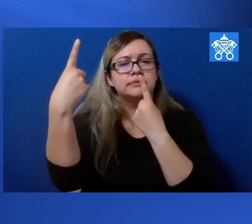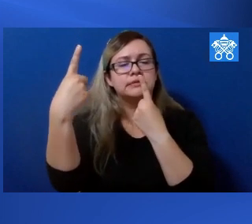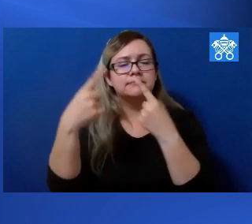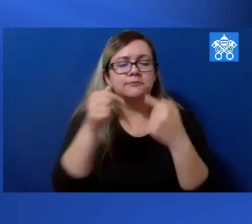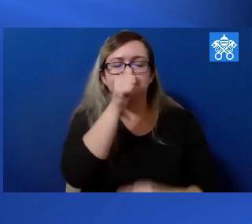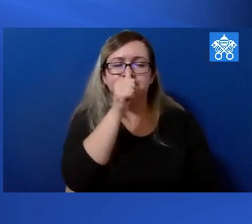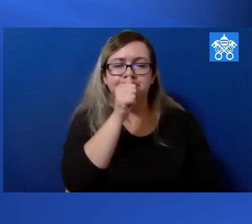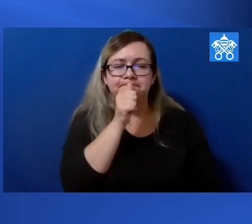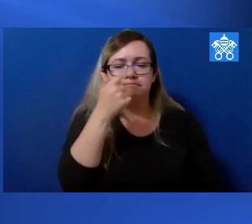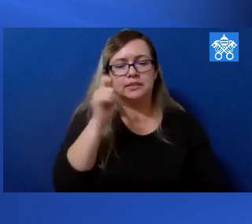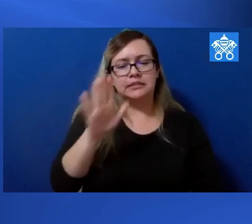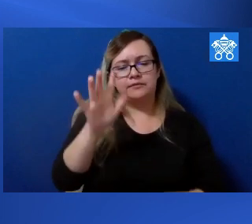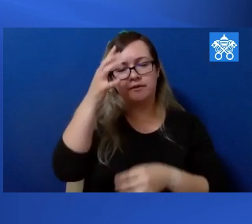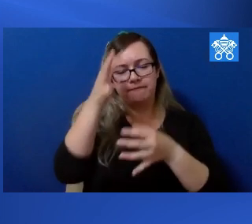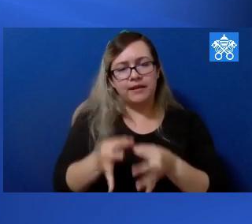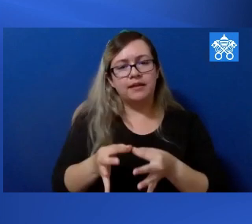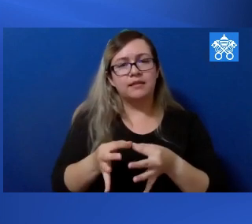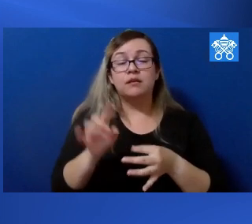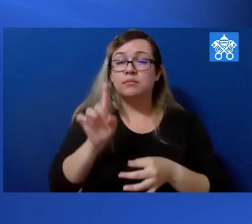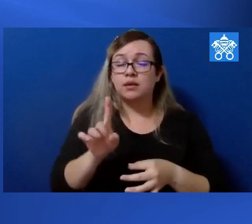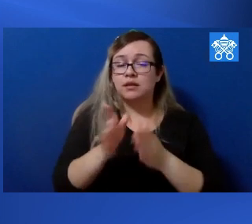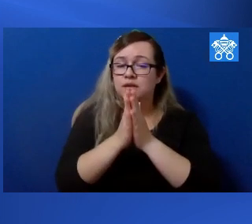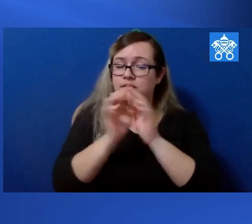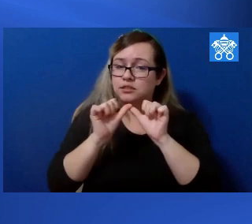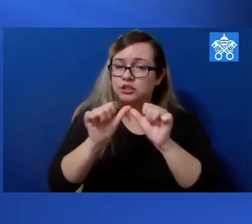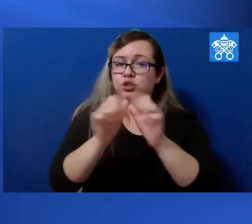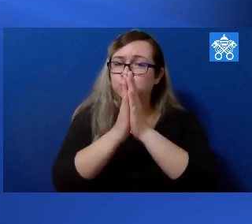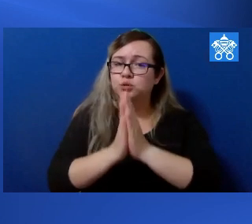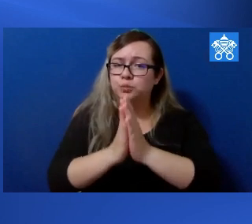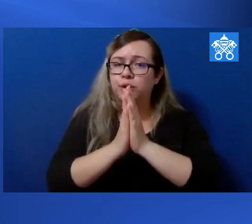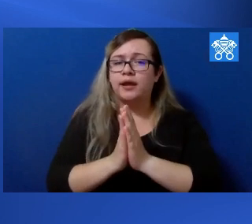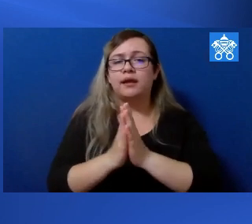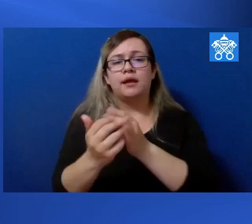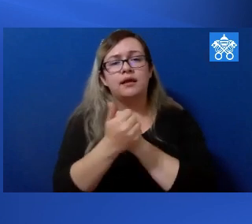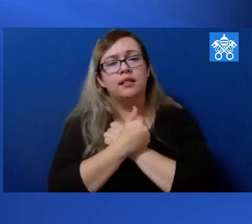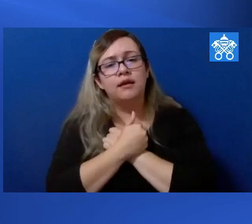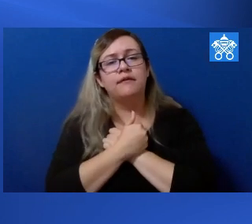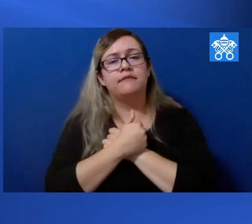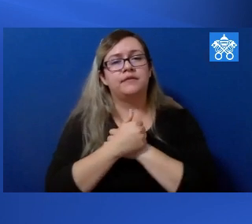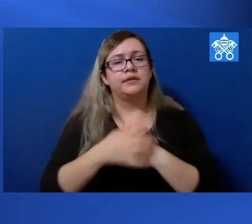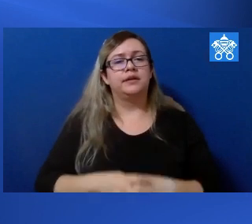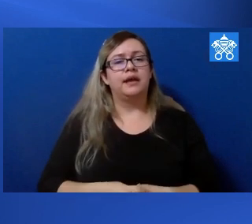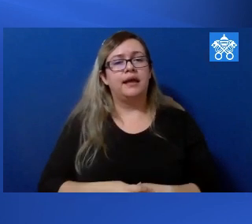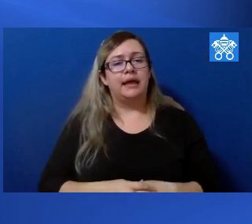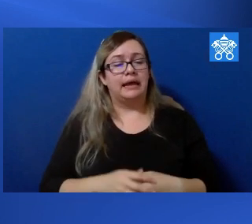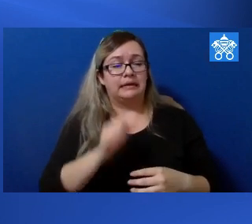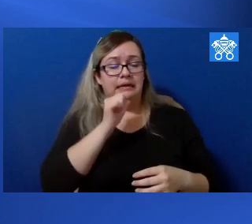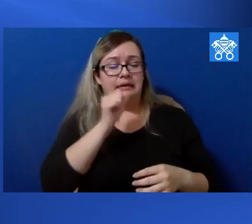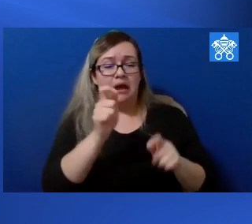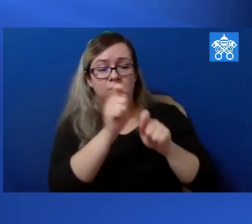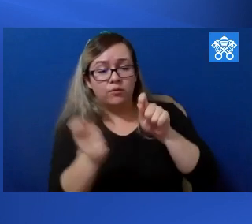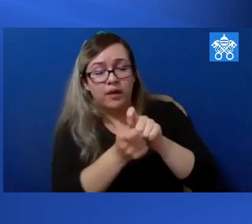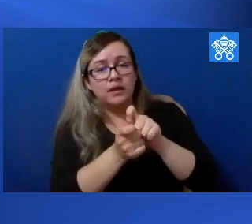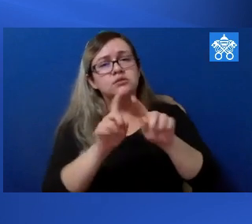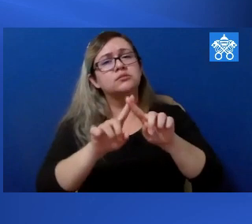suffer because of their faith, but who continue to pray in love, to all who, rather than following their own instincts, respond